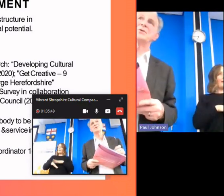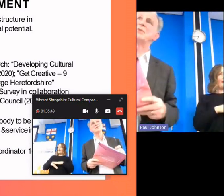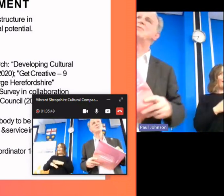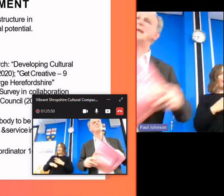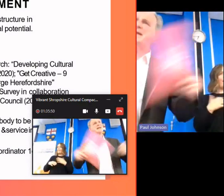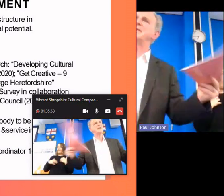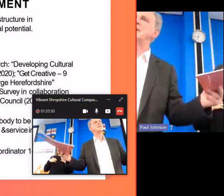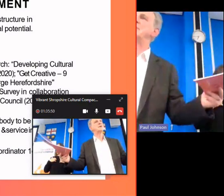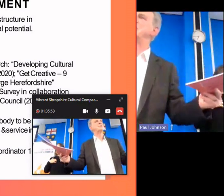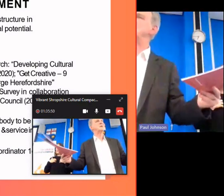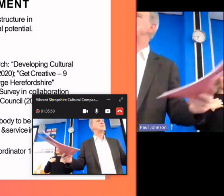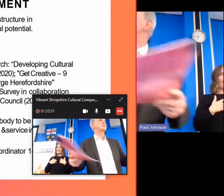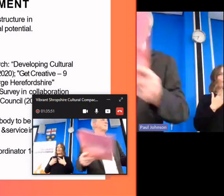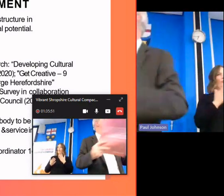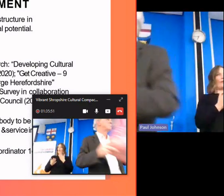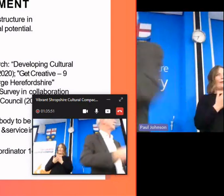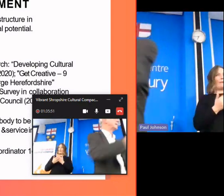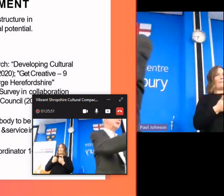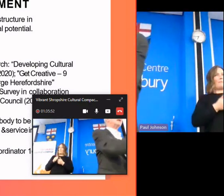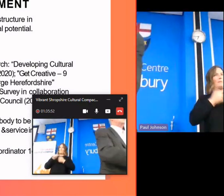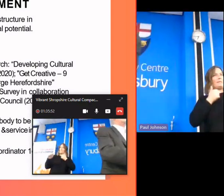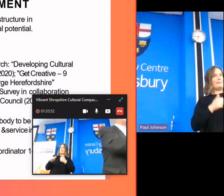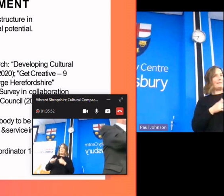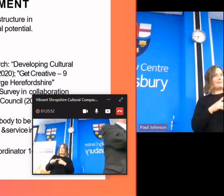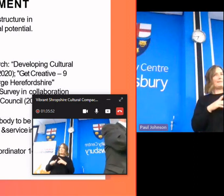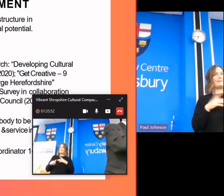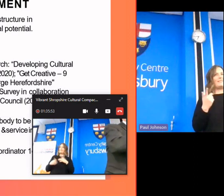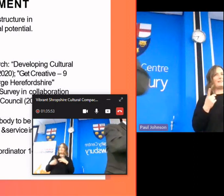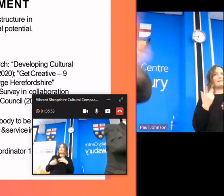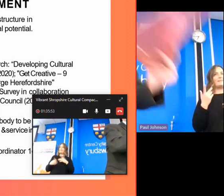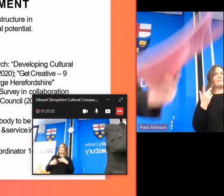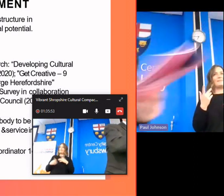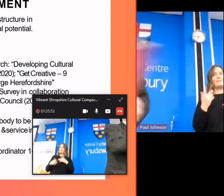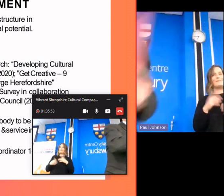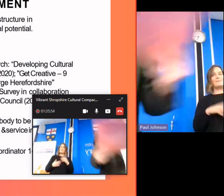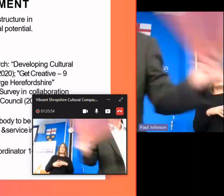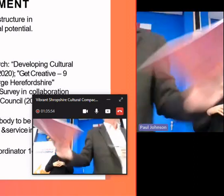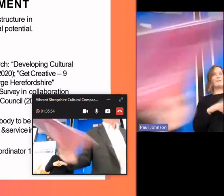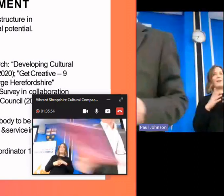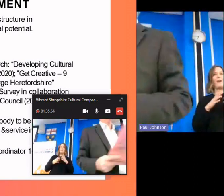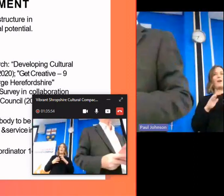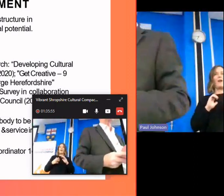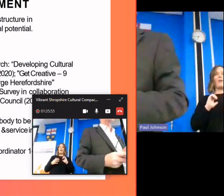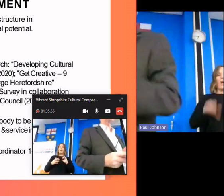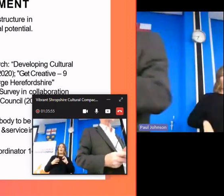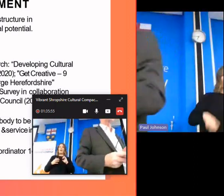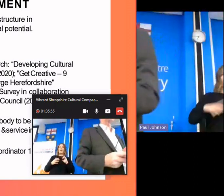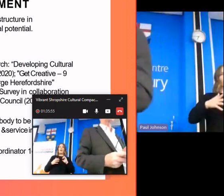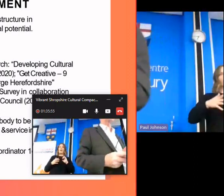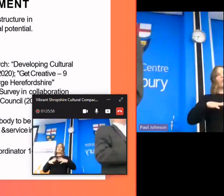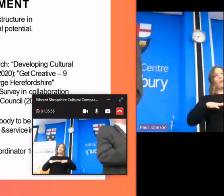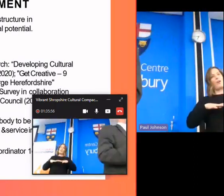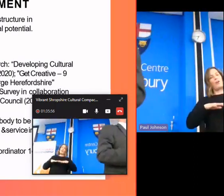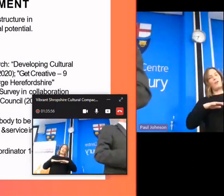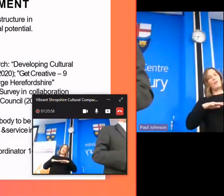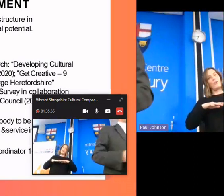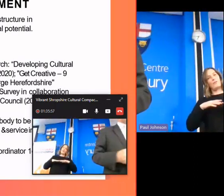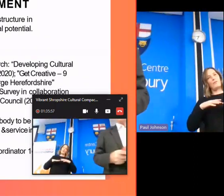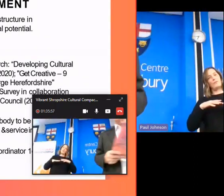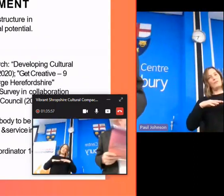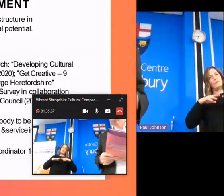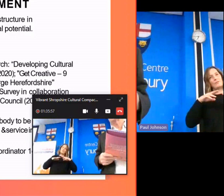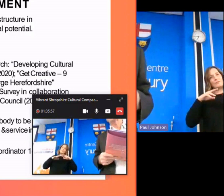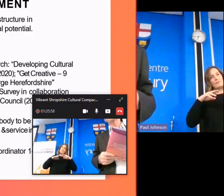uh you know really the real business might be uh in where we are agriculture manufacturing retail and so on